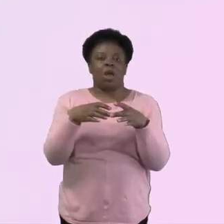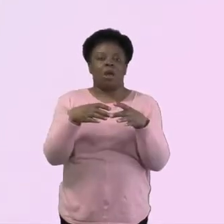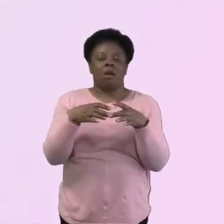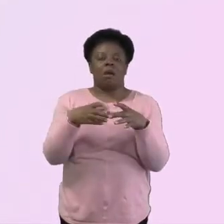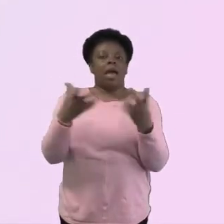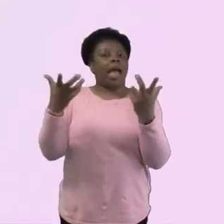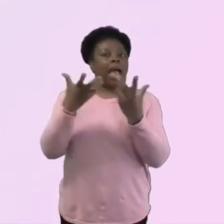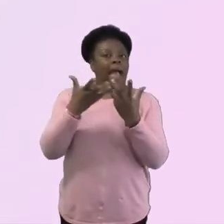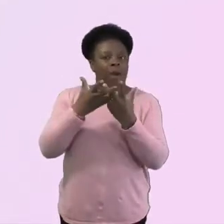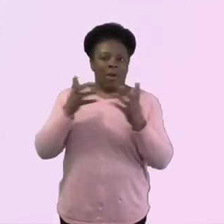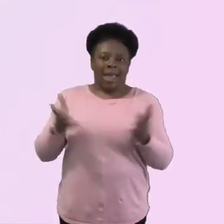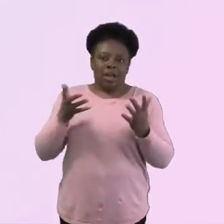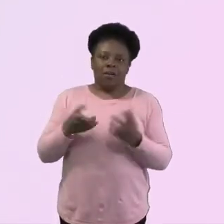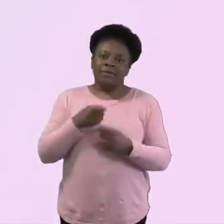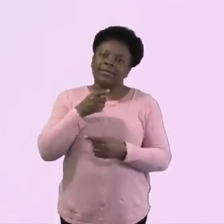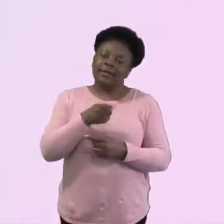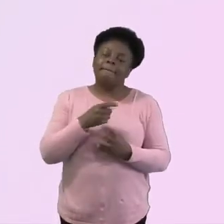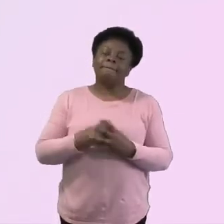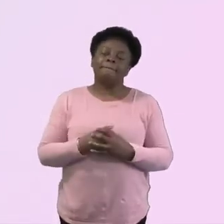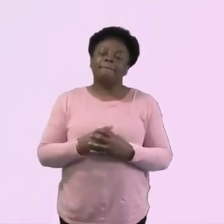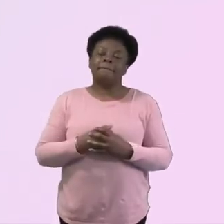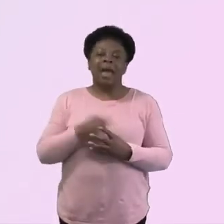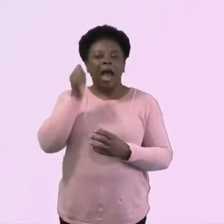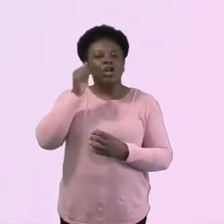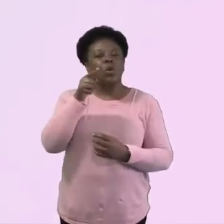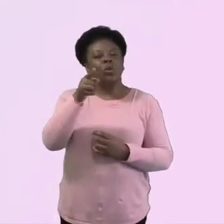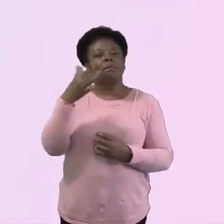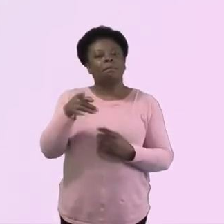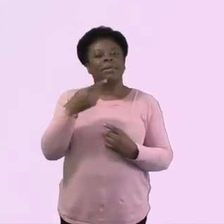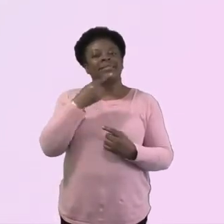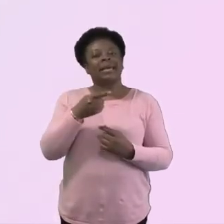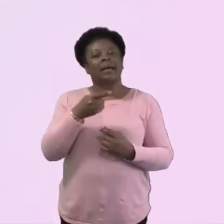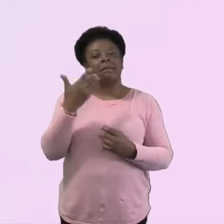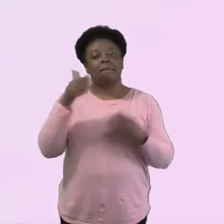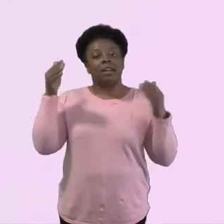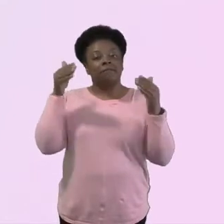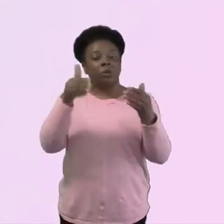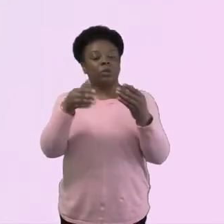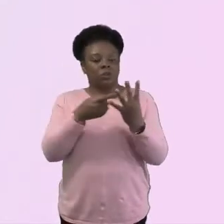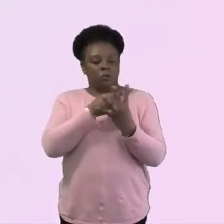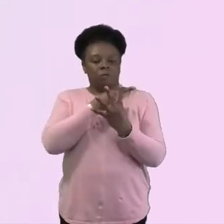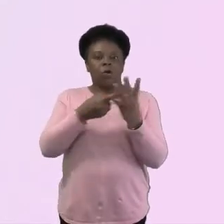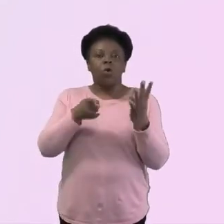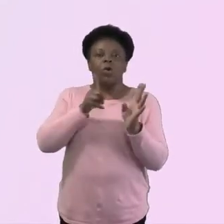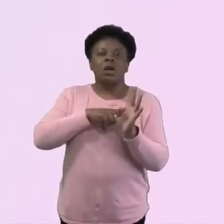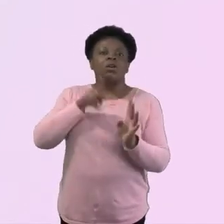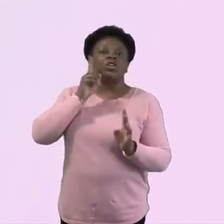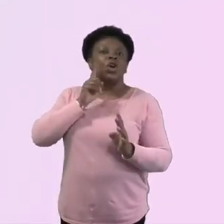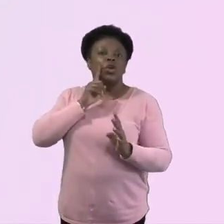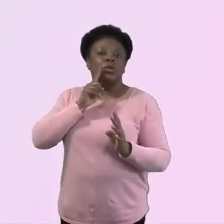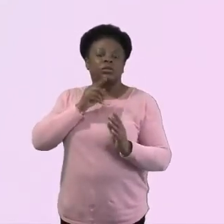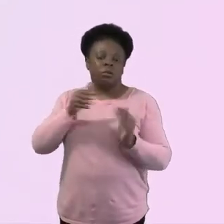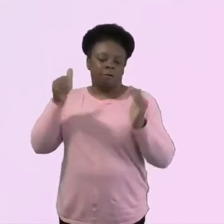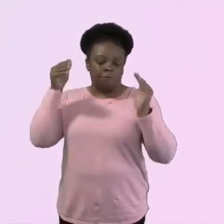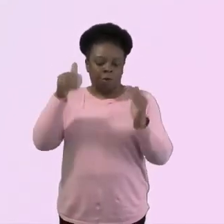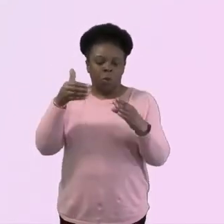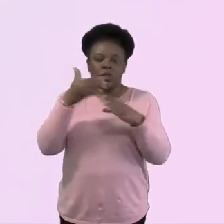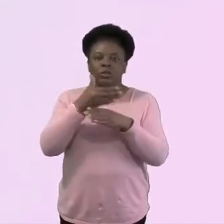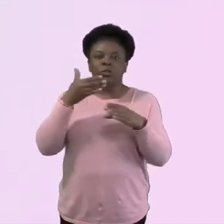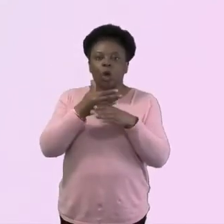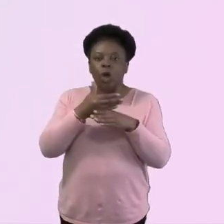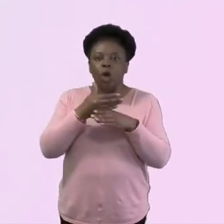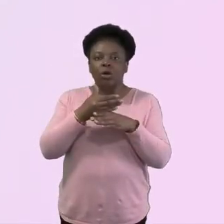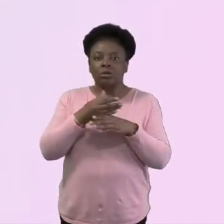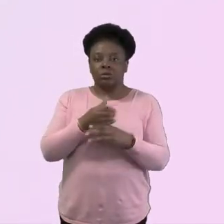on the fact that you were focusing on the four girls and I love that, that, that focused work on, on, on the few, you know,